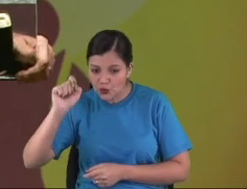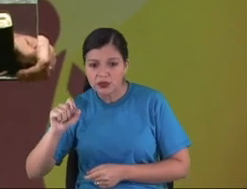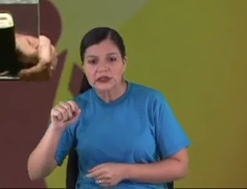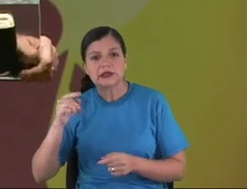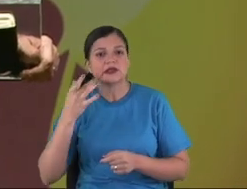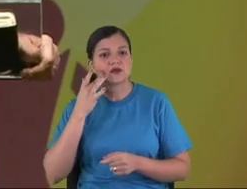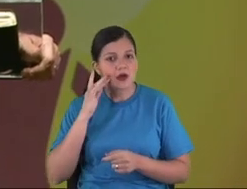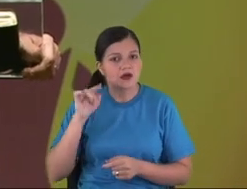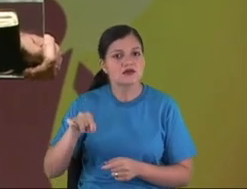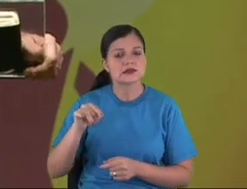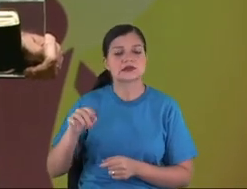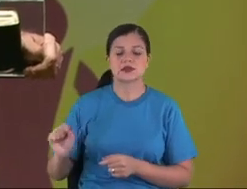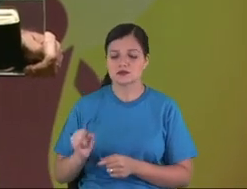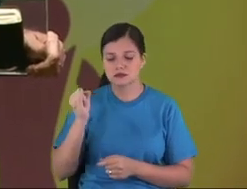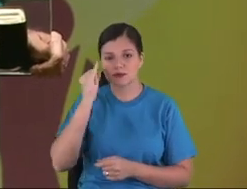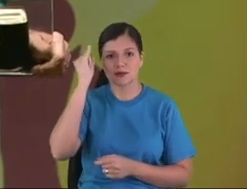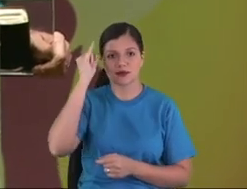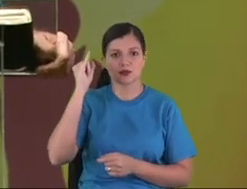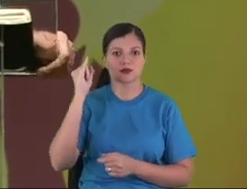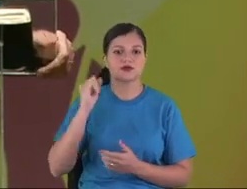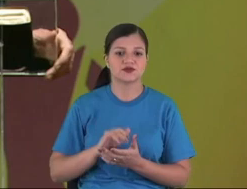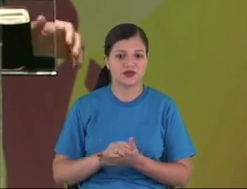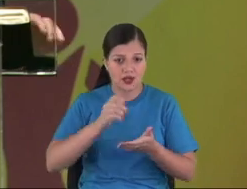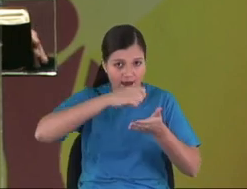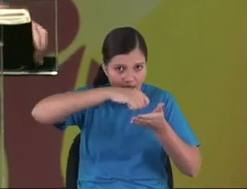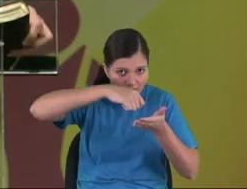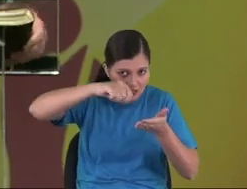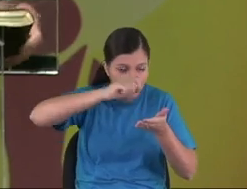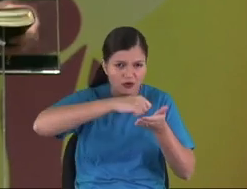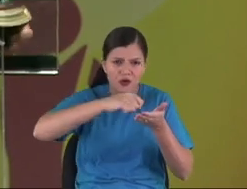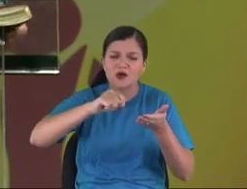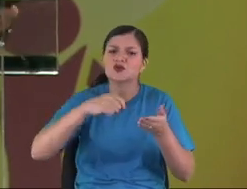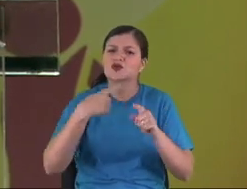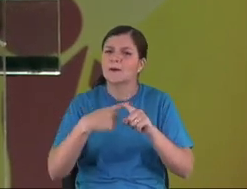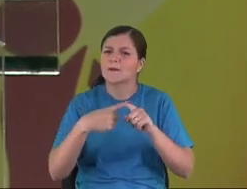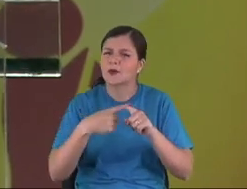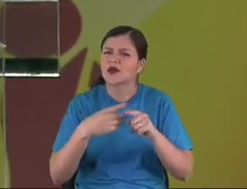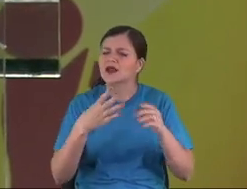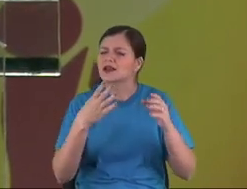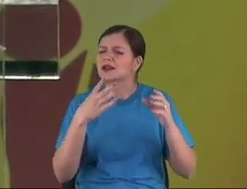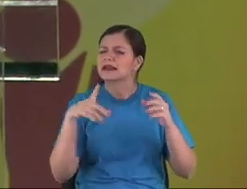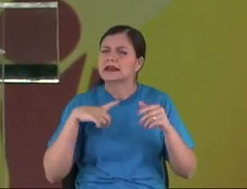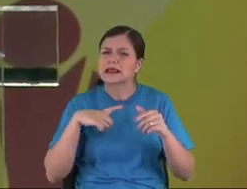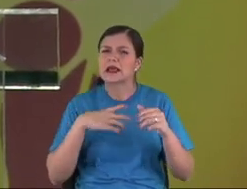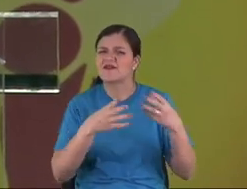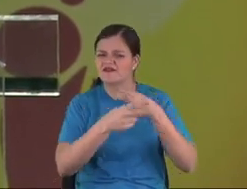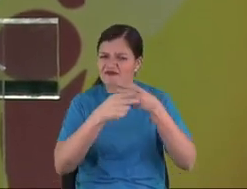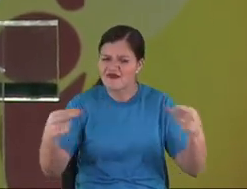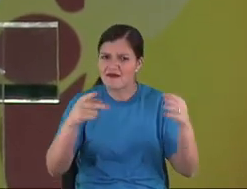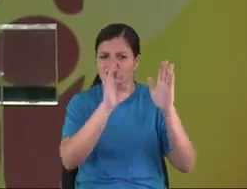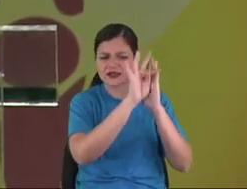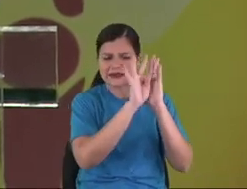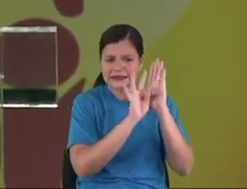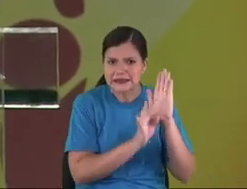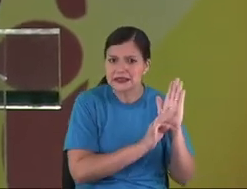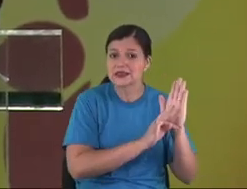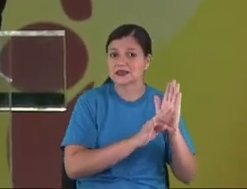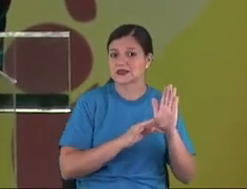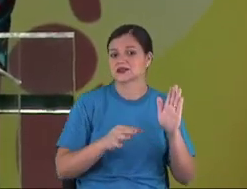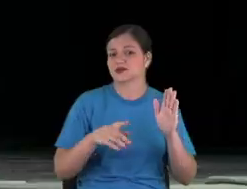It's a lesson very, very important. Take notes of a verse. We have a lot of verses here.